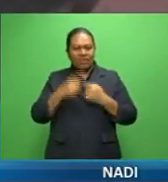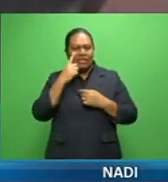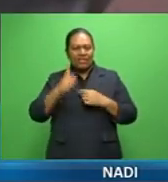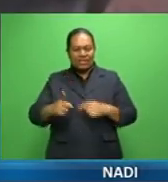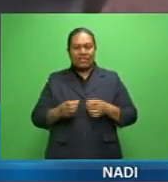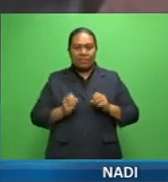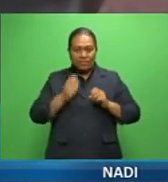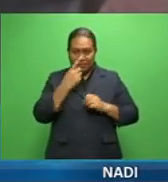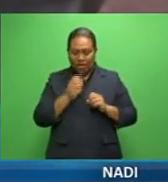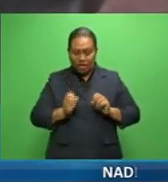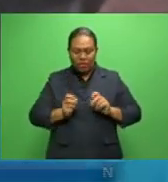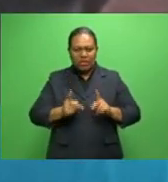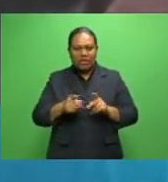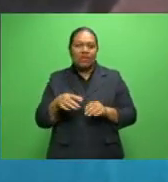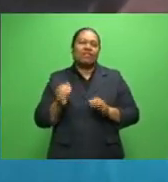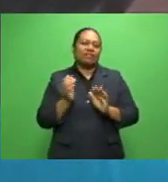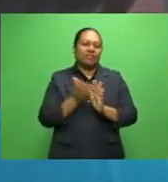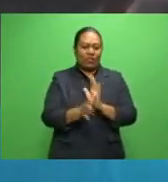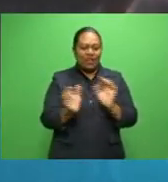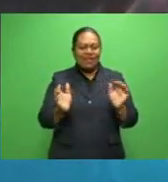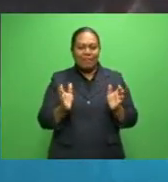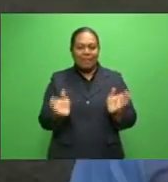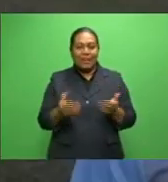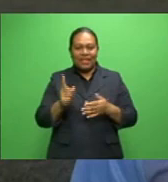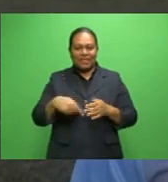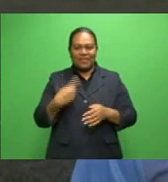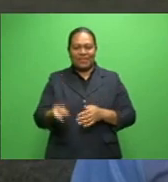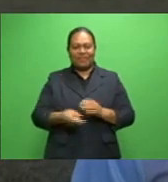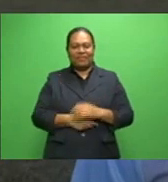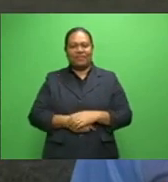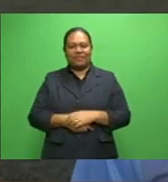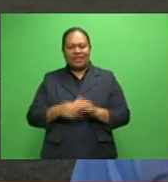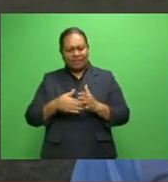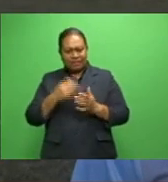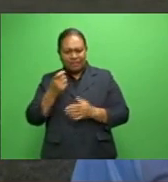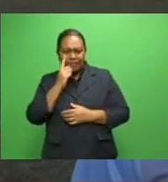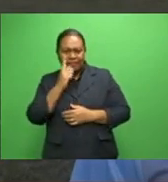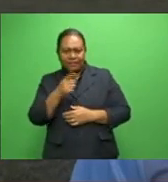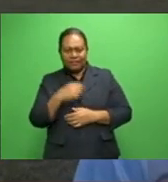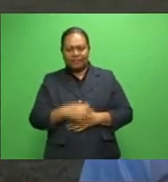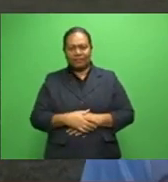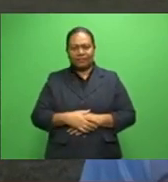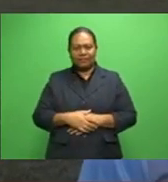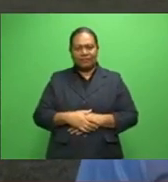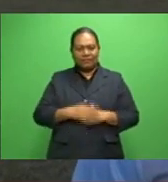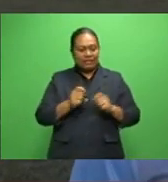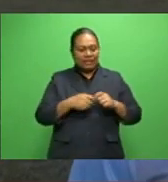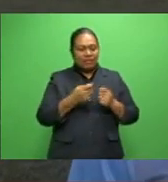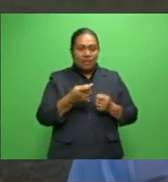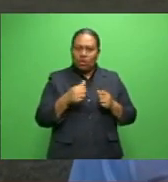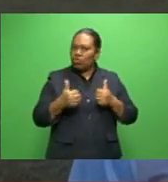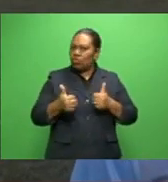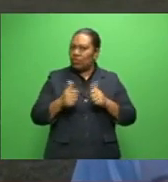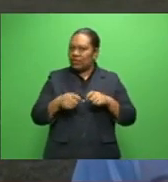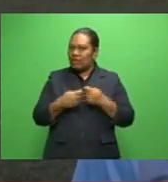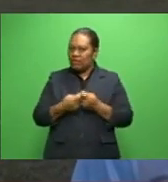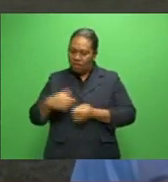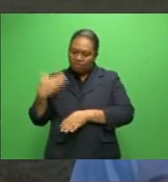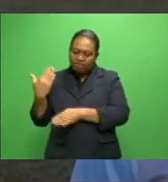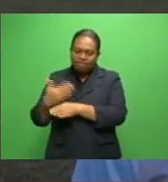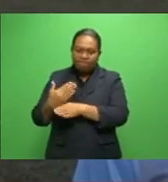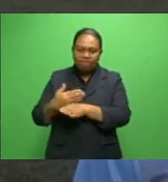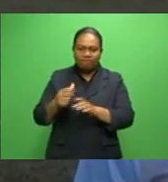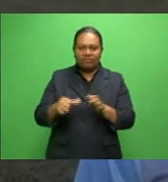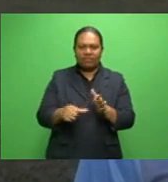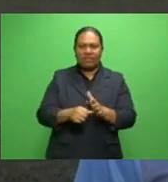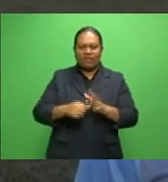when they take the field tomorrow. As you see, all four teams are a good team. They all work out towards the